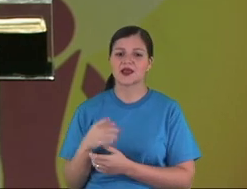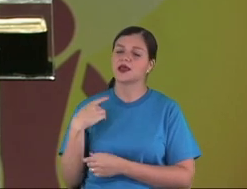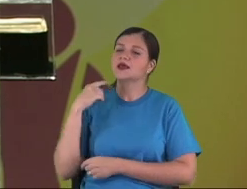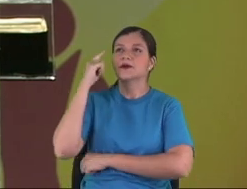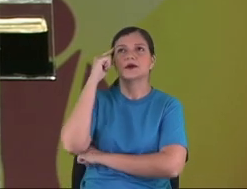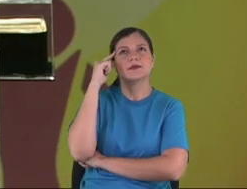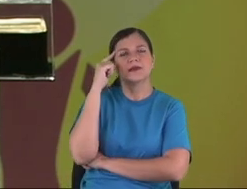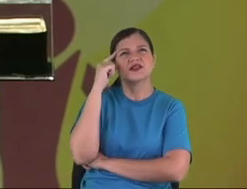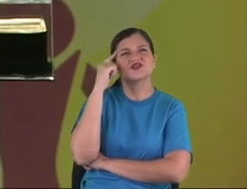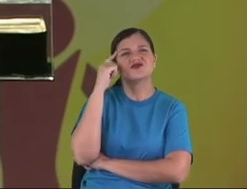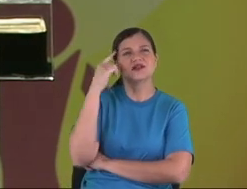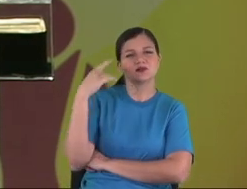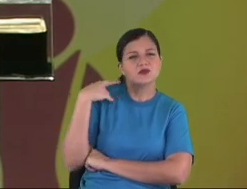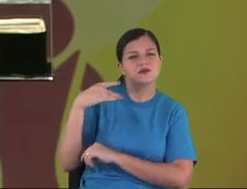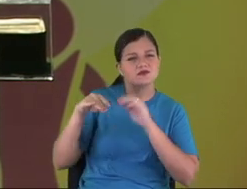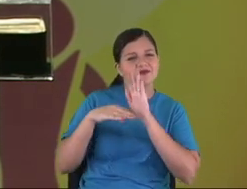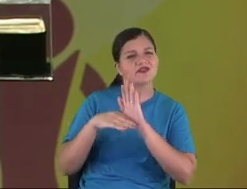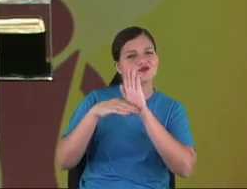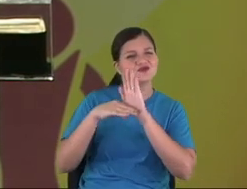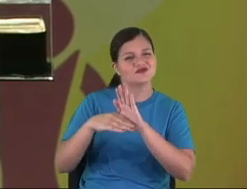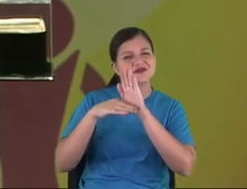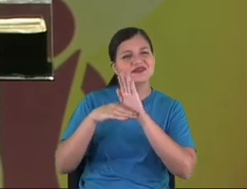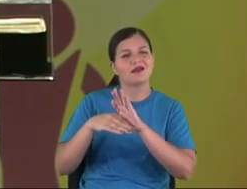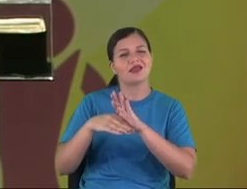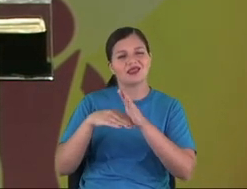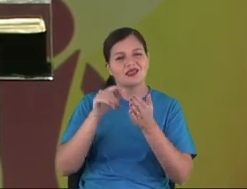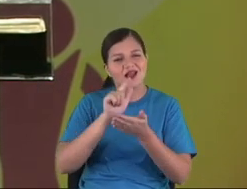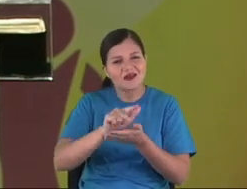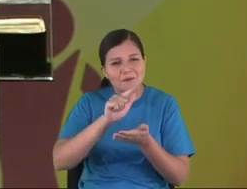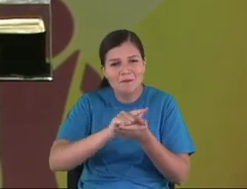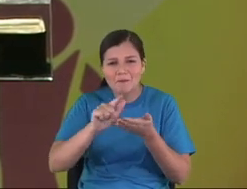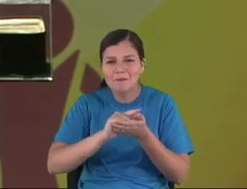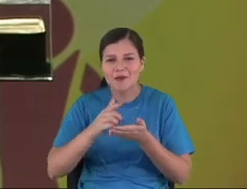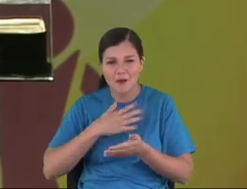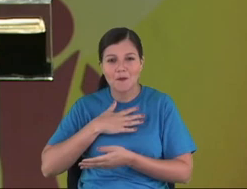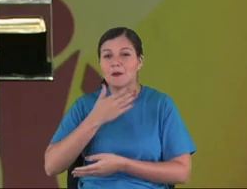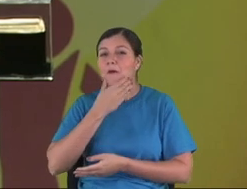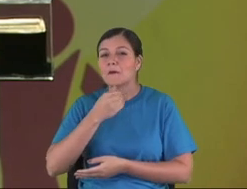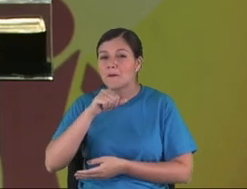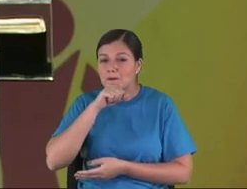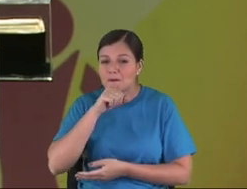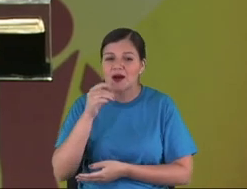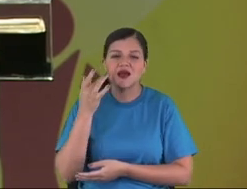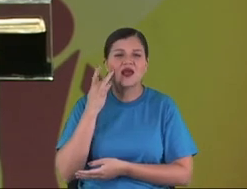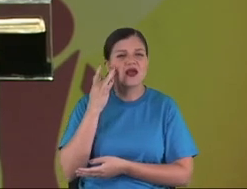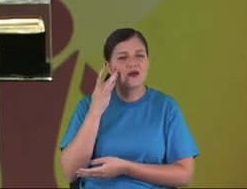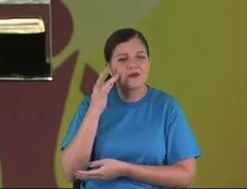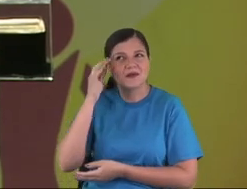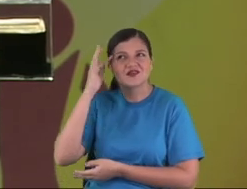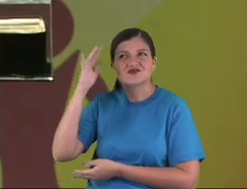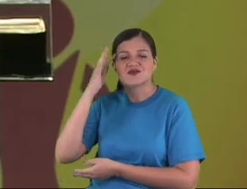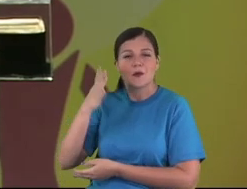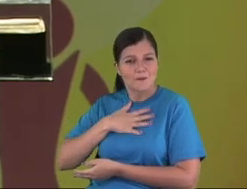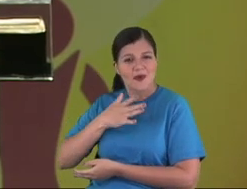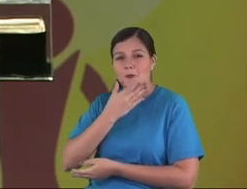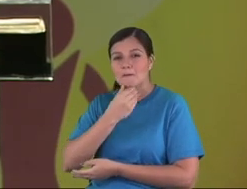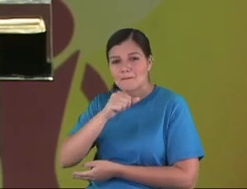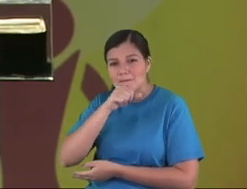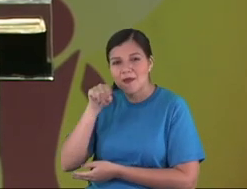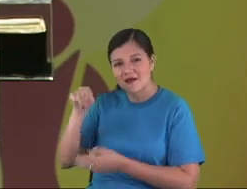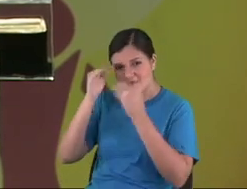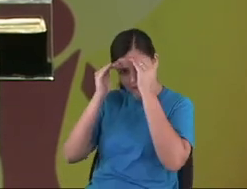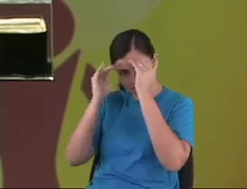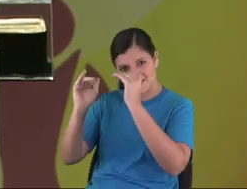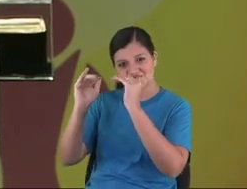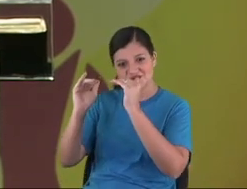When I was to take a bath to my dad. We, we should to be obedient when we was a kid.